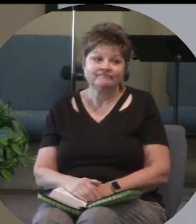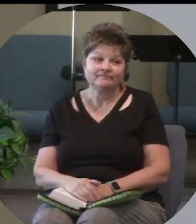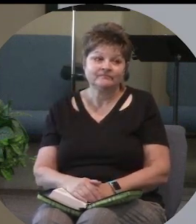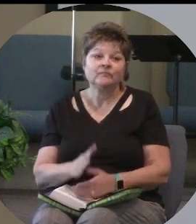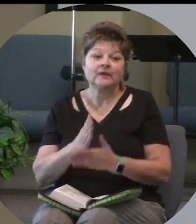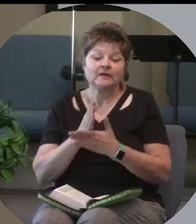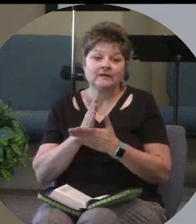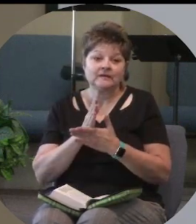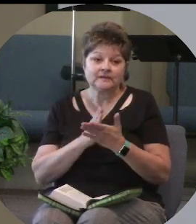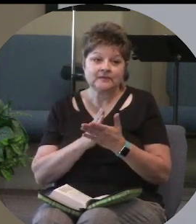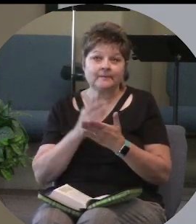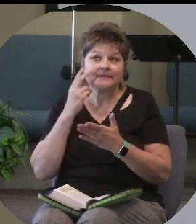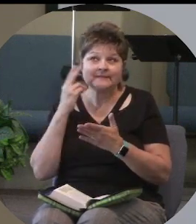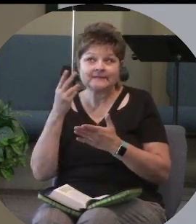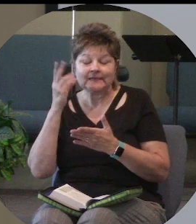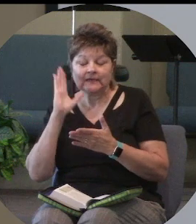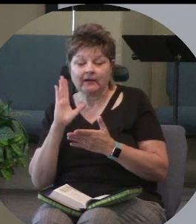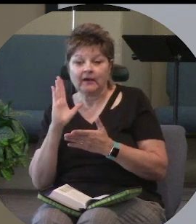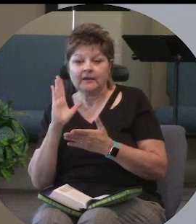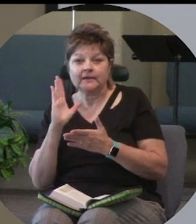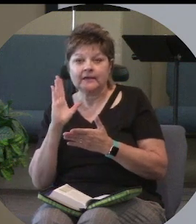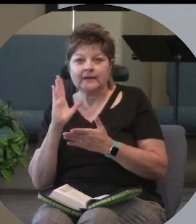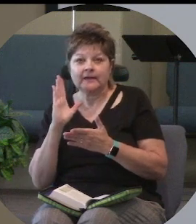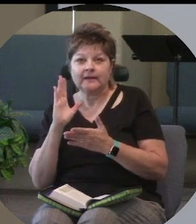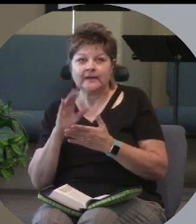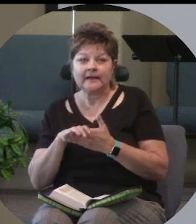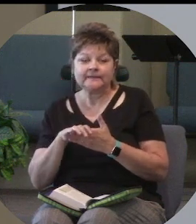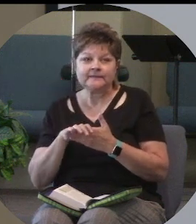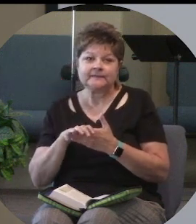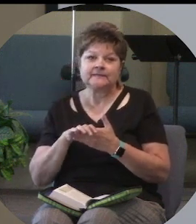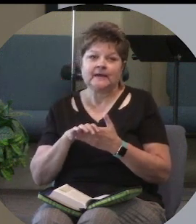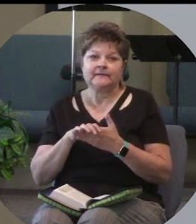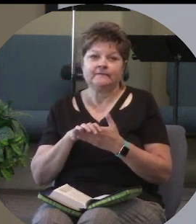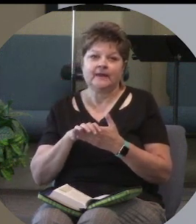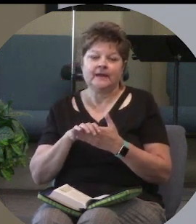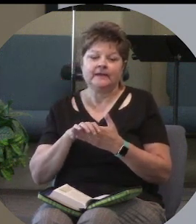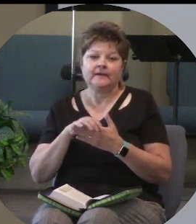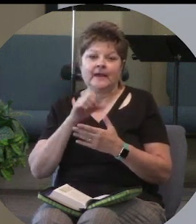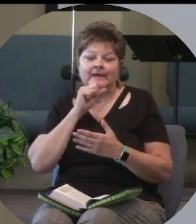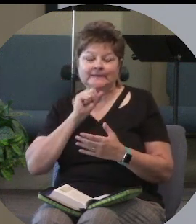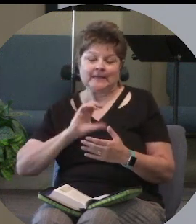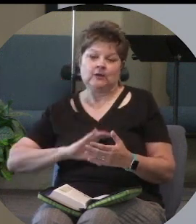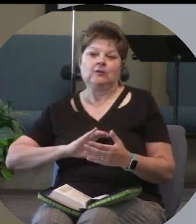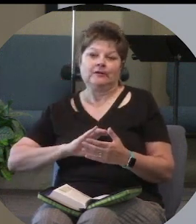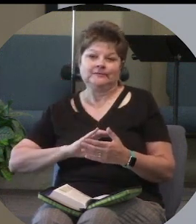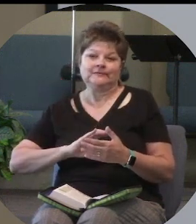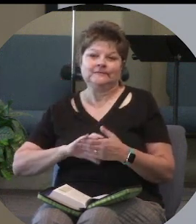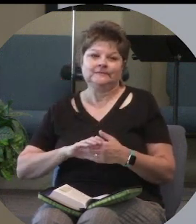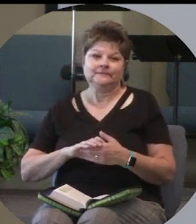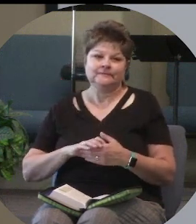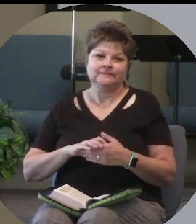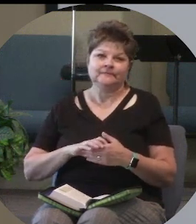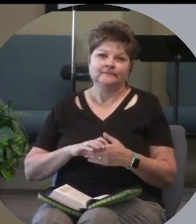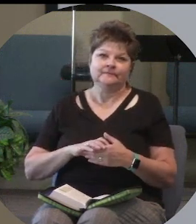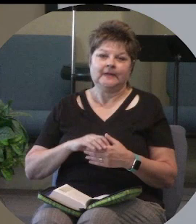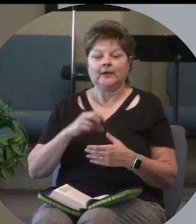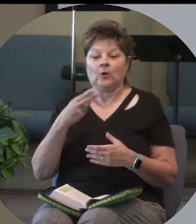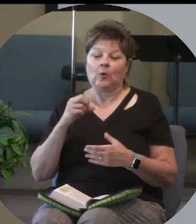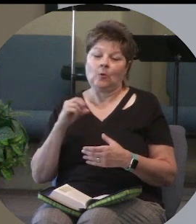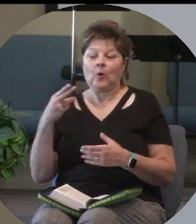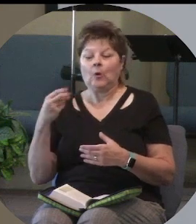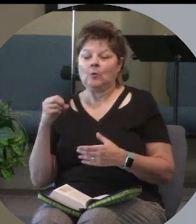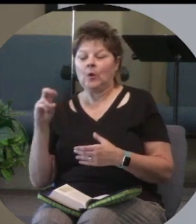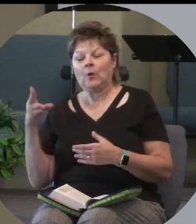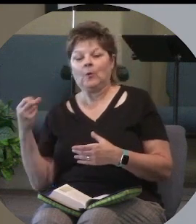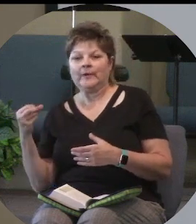Some see God as this jovial Santa Claus type person. He's just here to give, give, give, give,